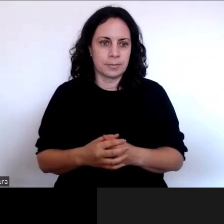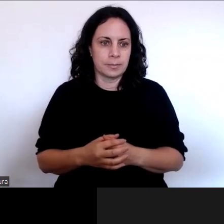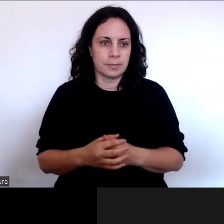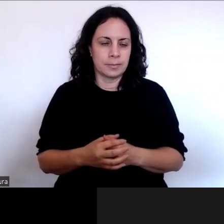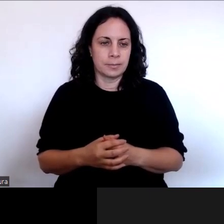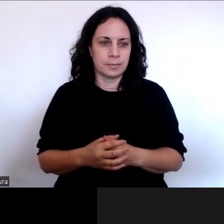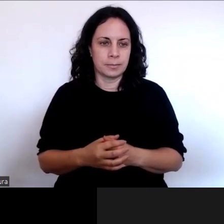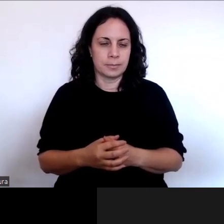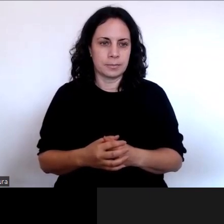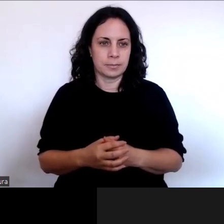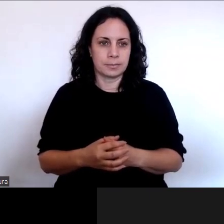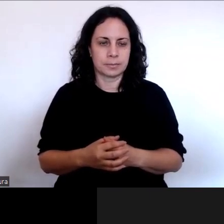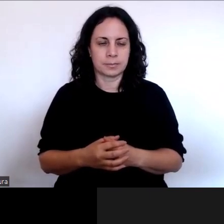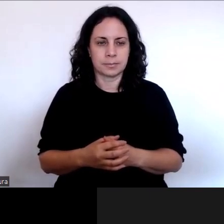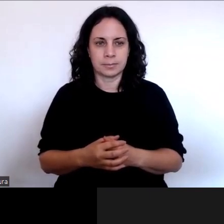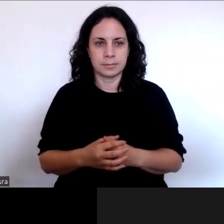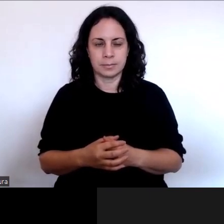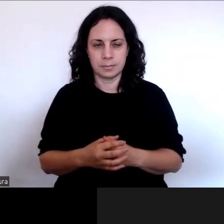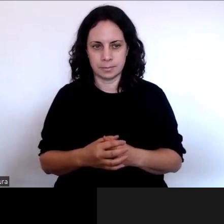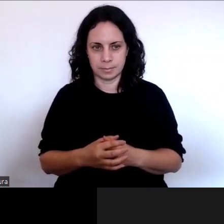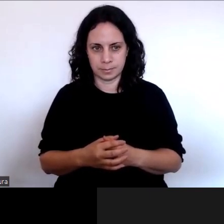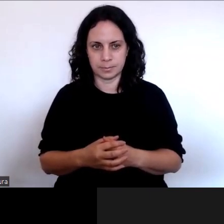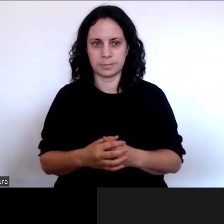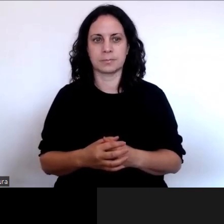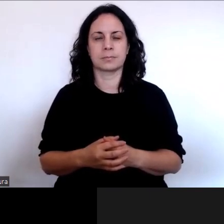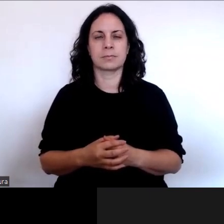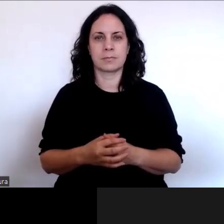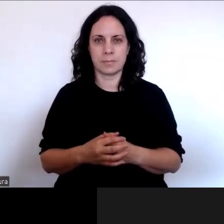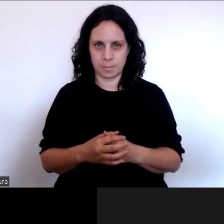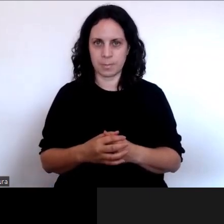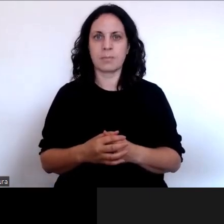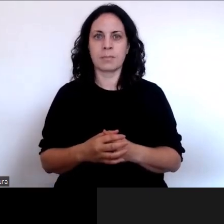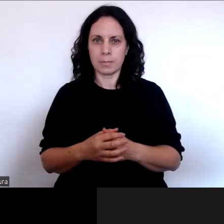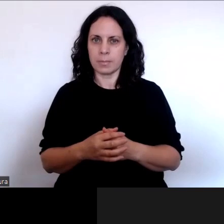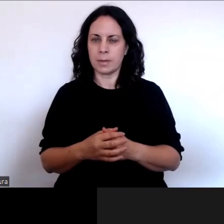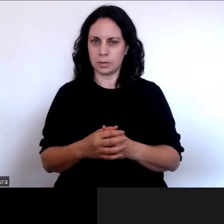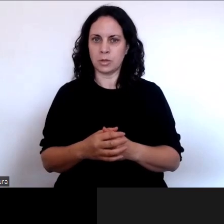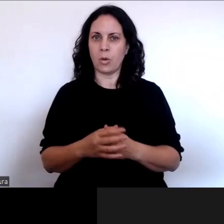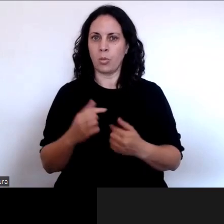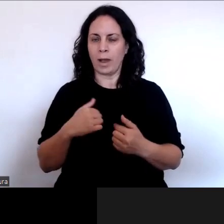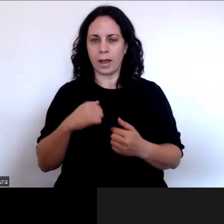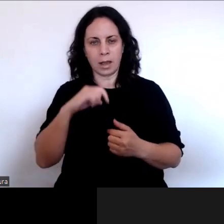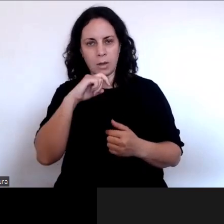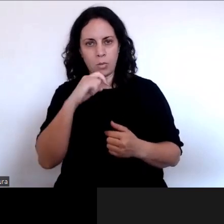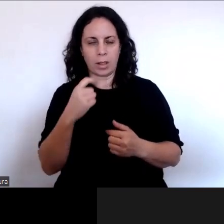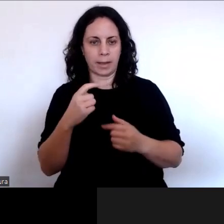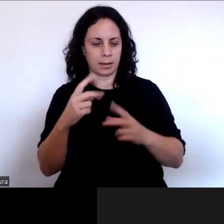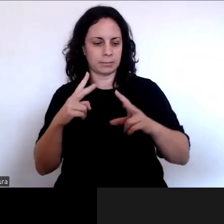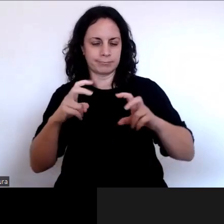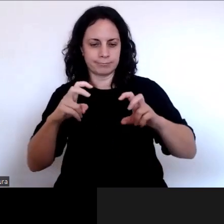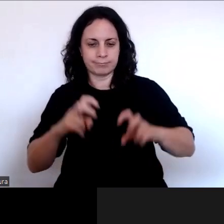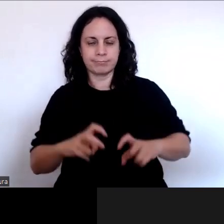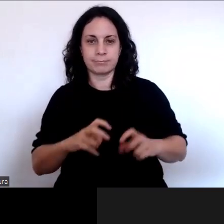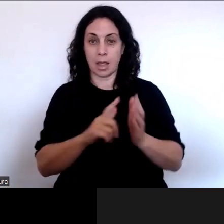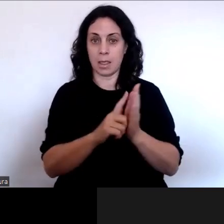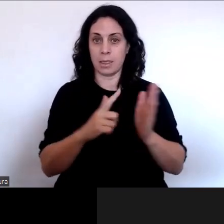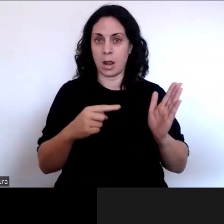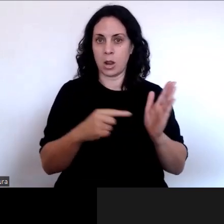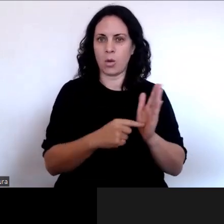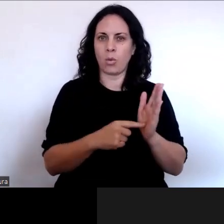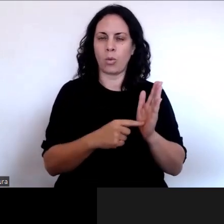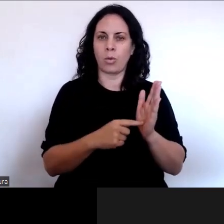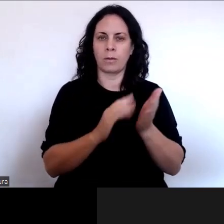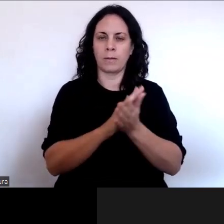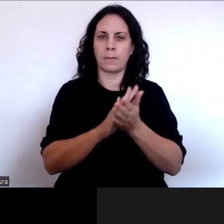assessment itself. And that's something that we'll certainly be looking at is not only around what the law says about what a definition of